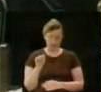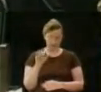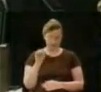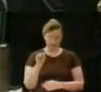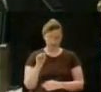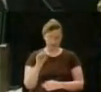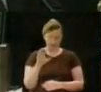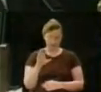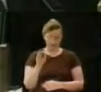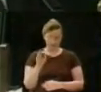We'll move on, Clark. We have...